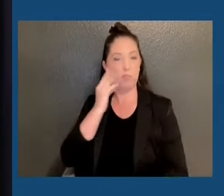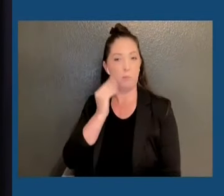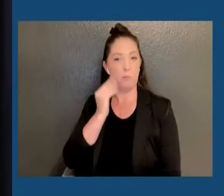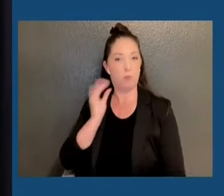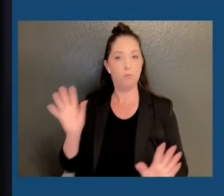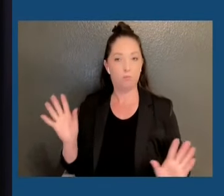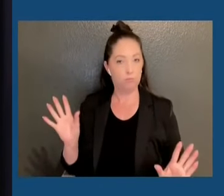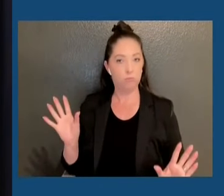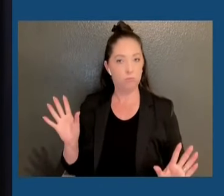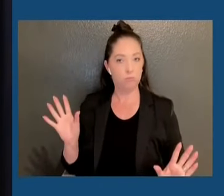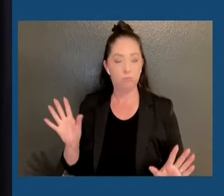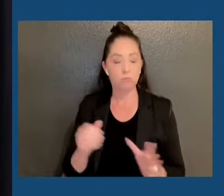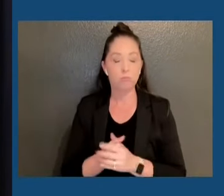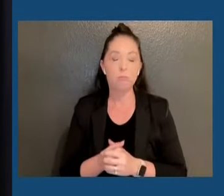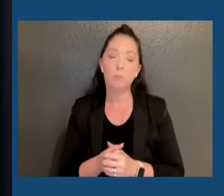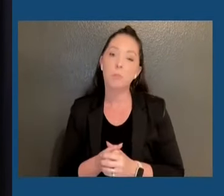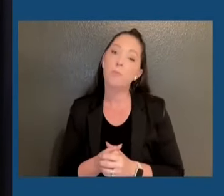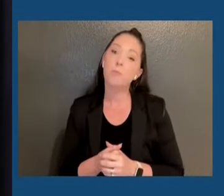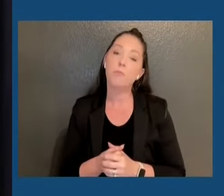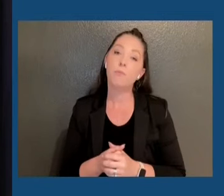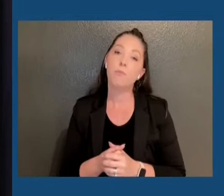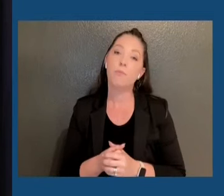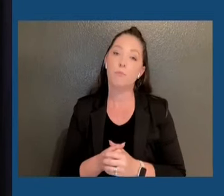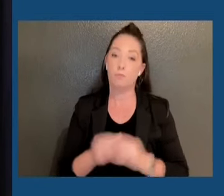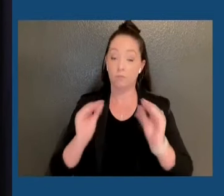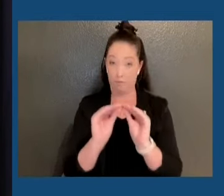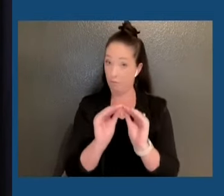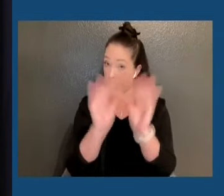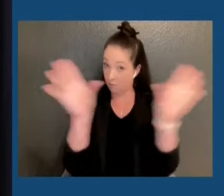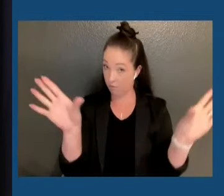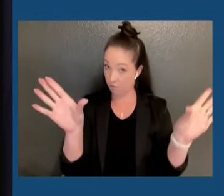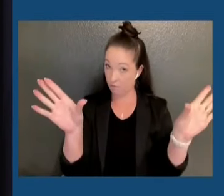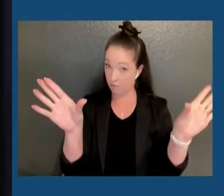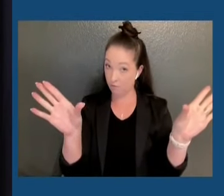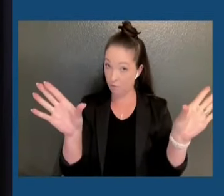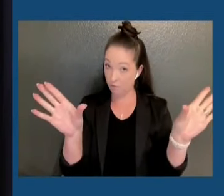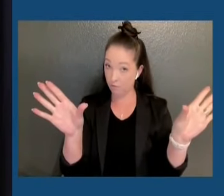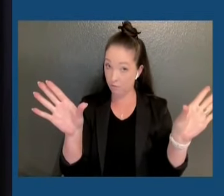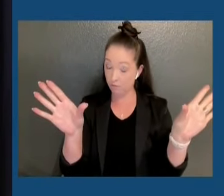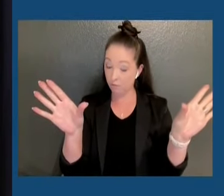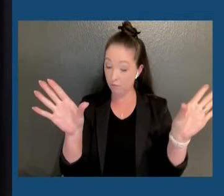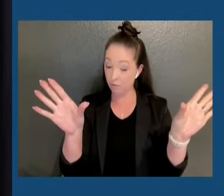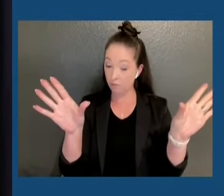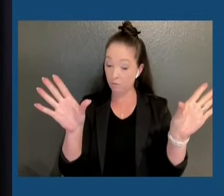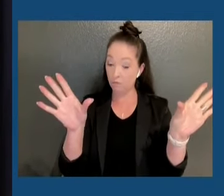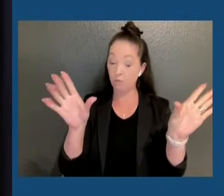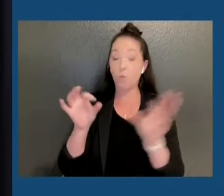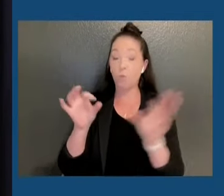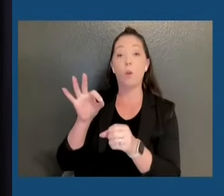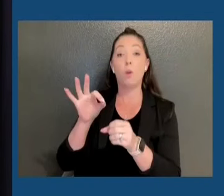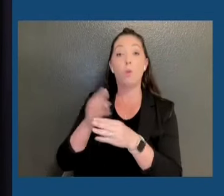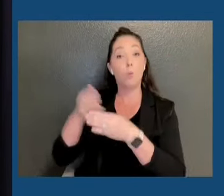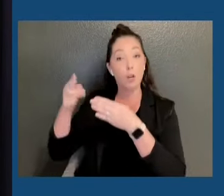And I will be very clear. While we honor the results of this election,